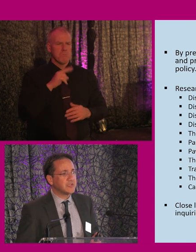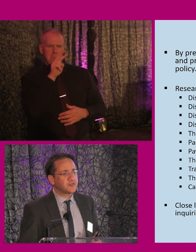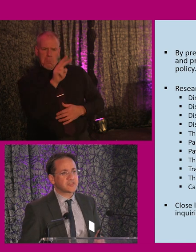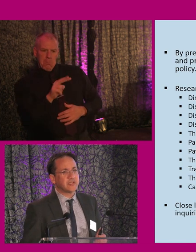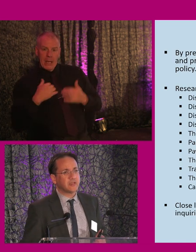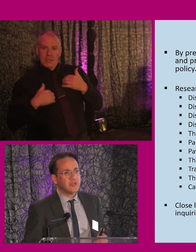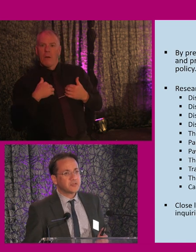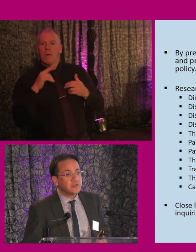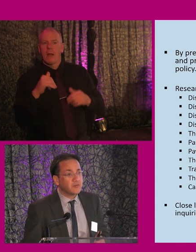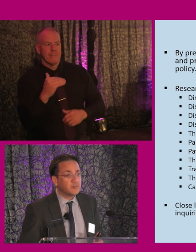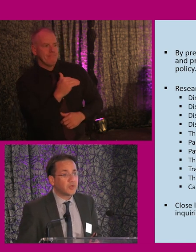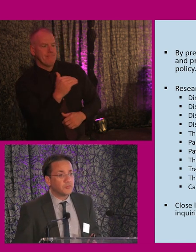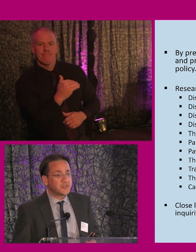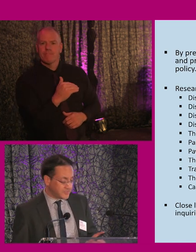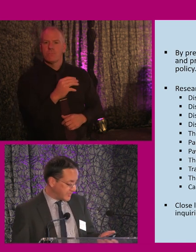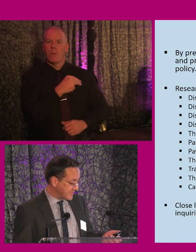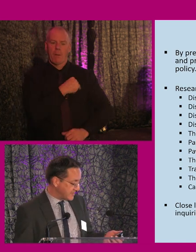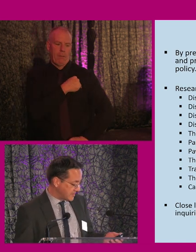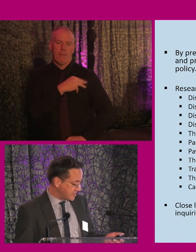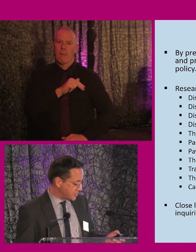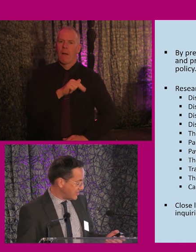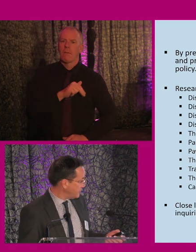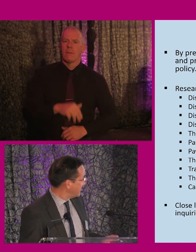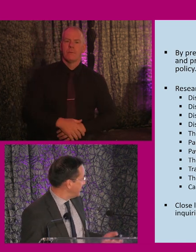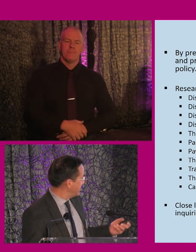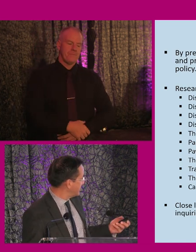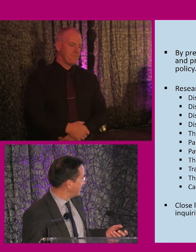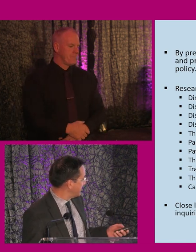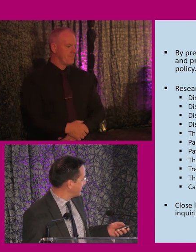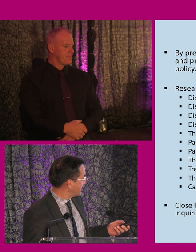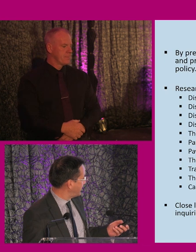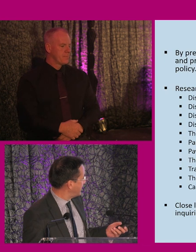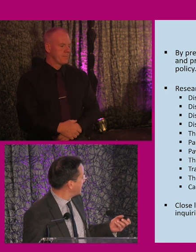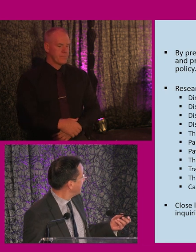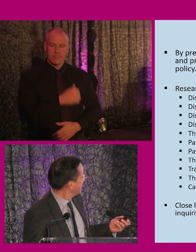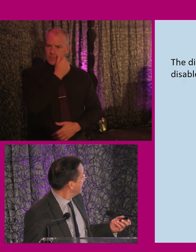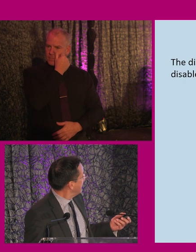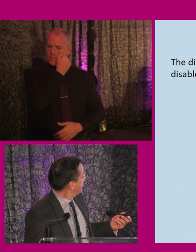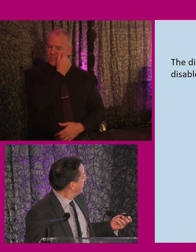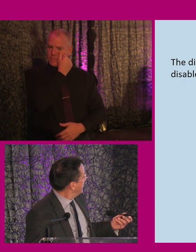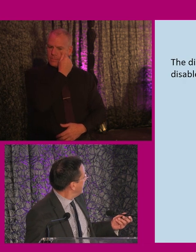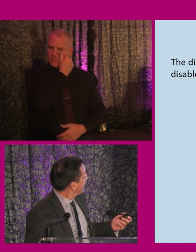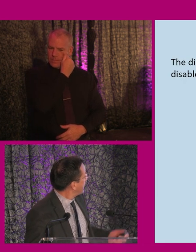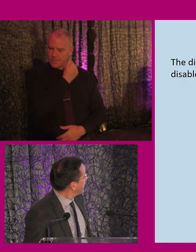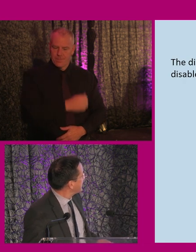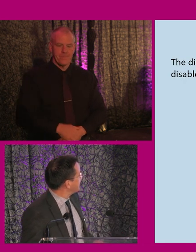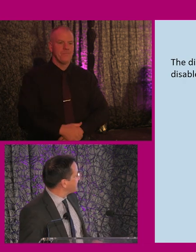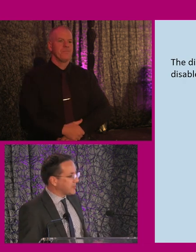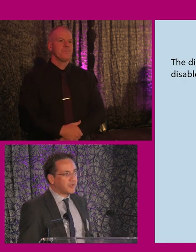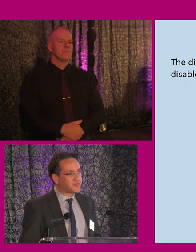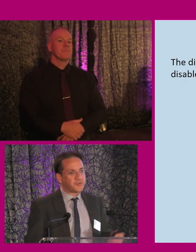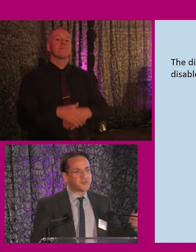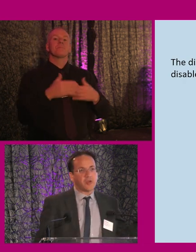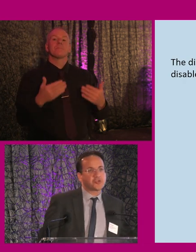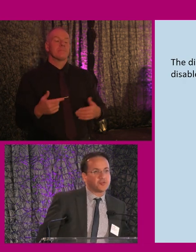looks interesting to you, then by all means, do get in touch with me to discuss further. Okay, so just